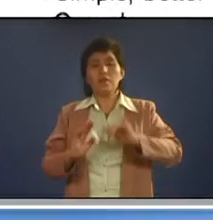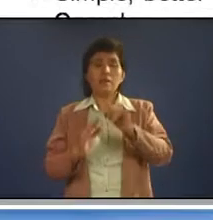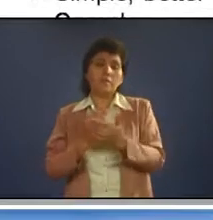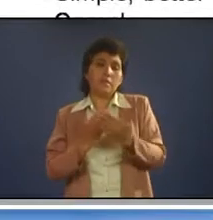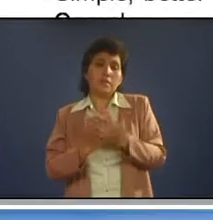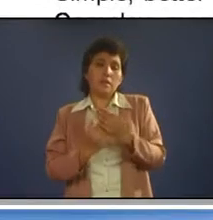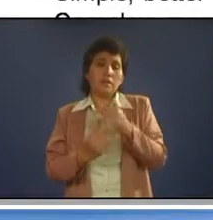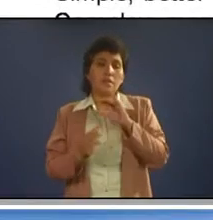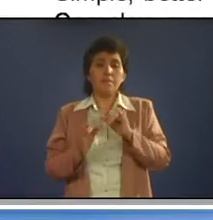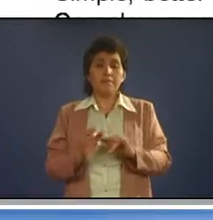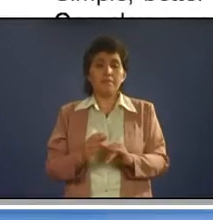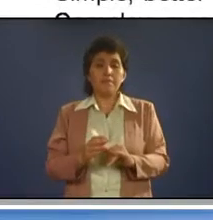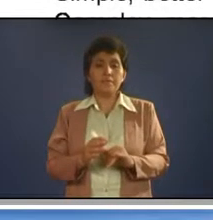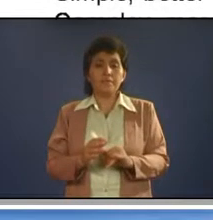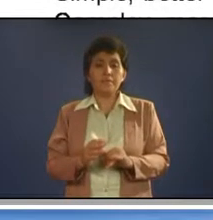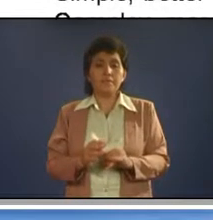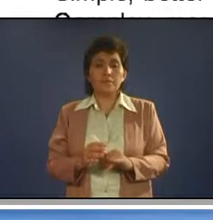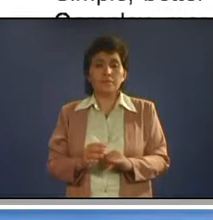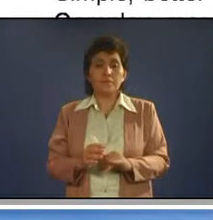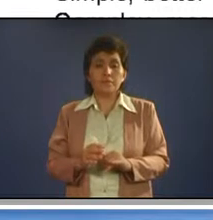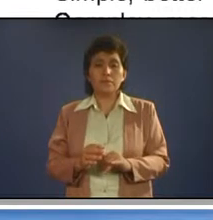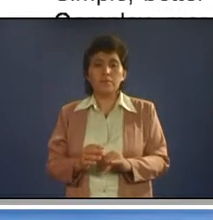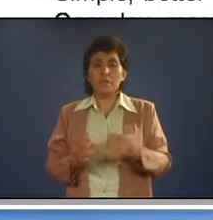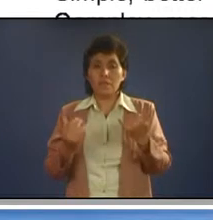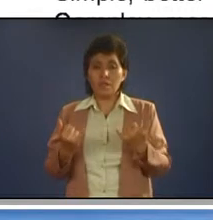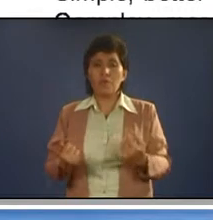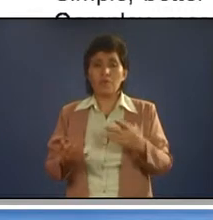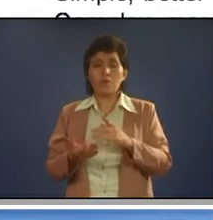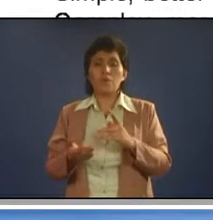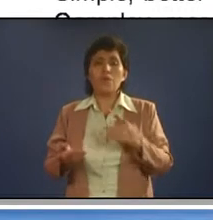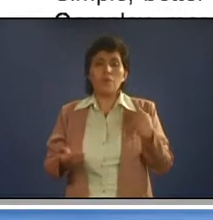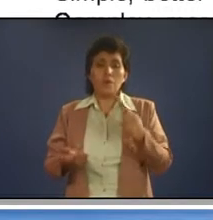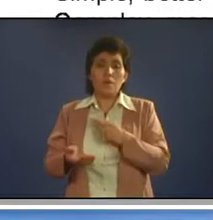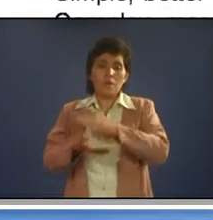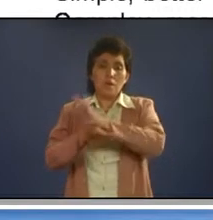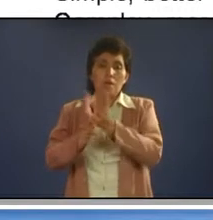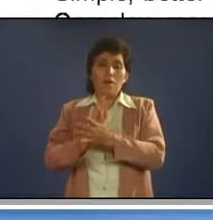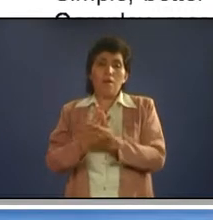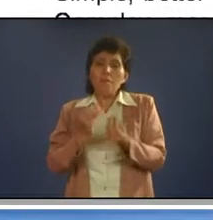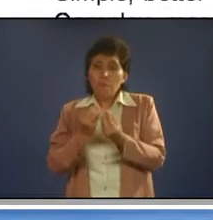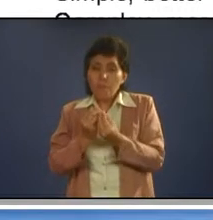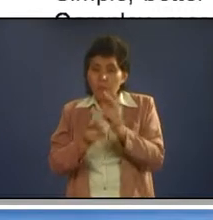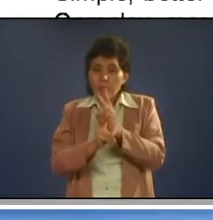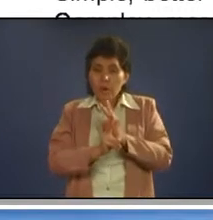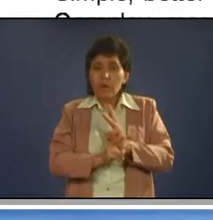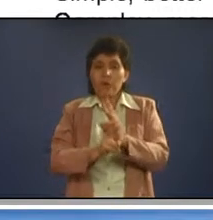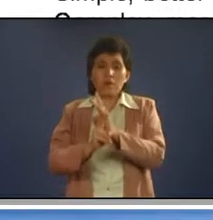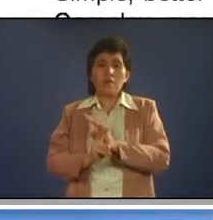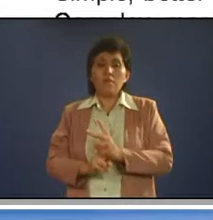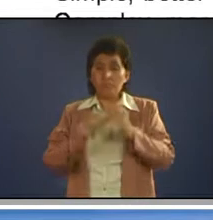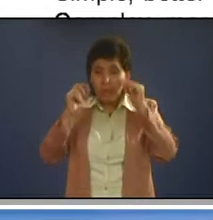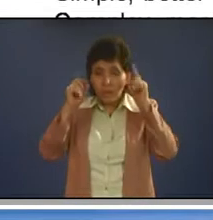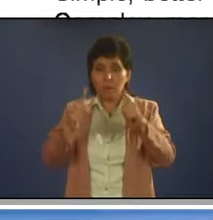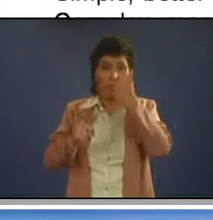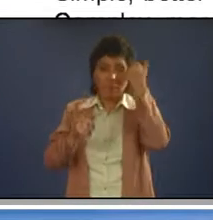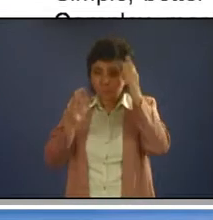we become more careful and also more alert, okay? Because we are concerned about other people's perception and